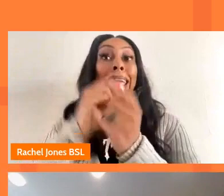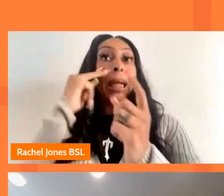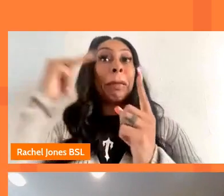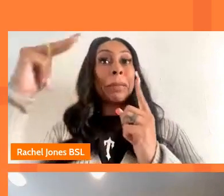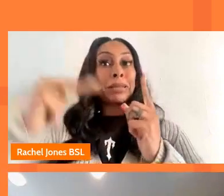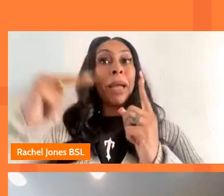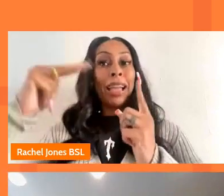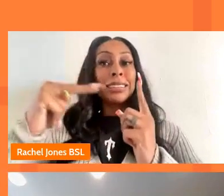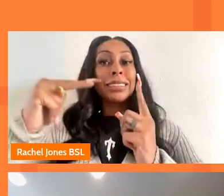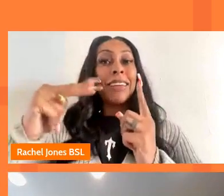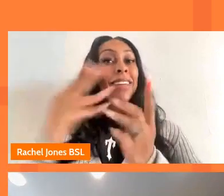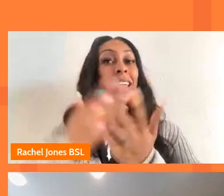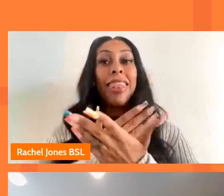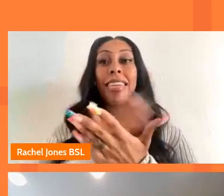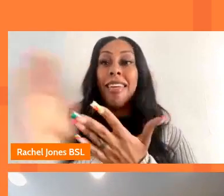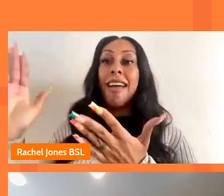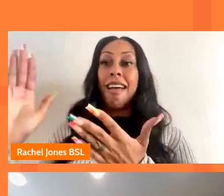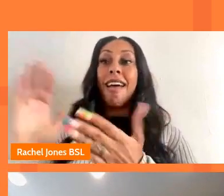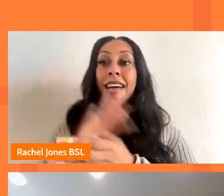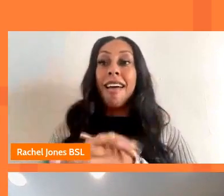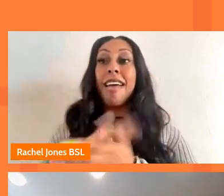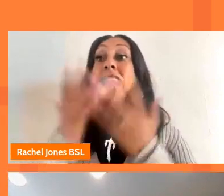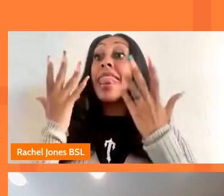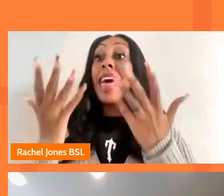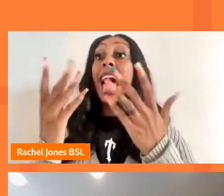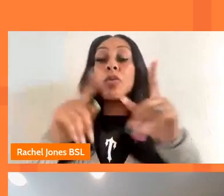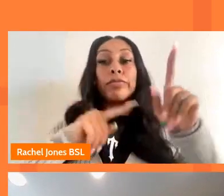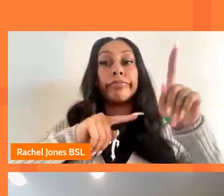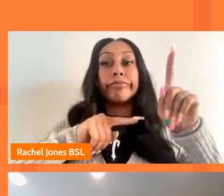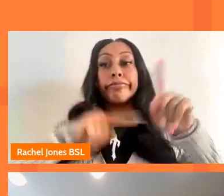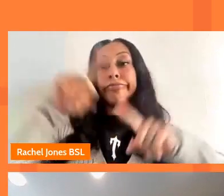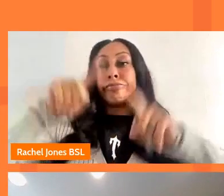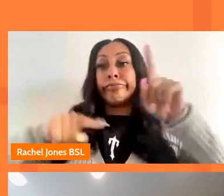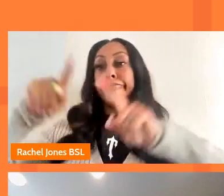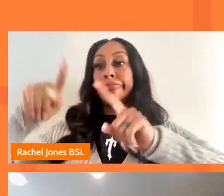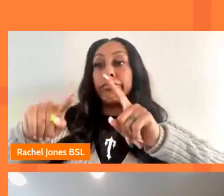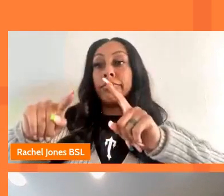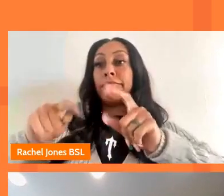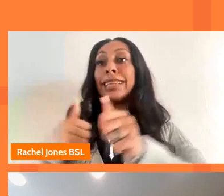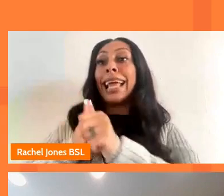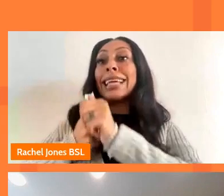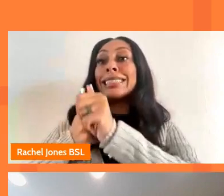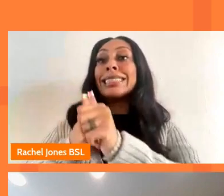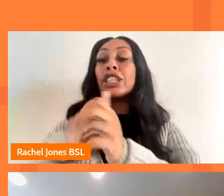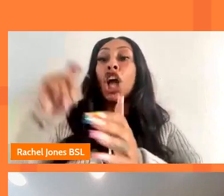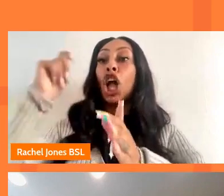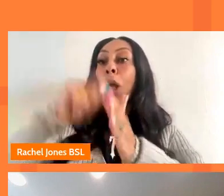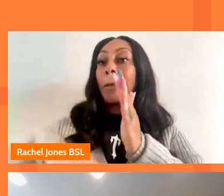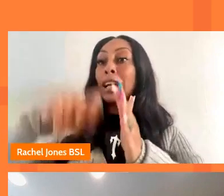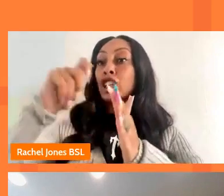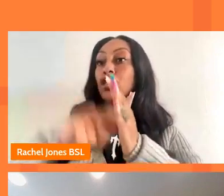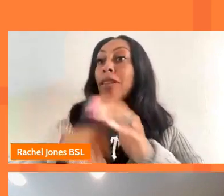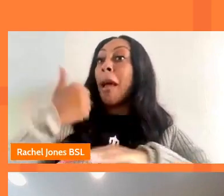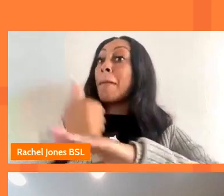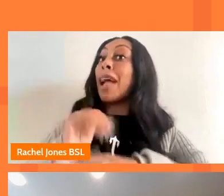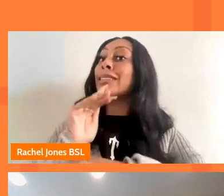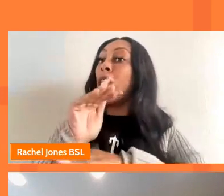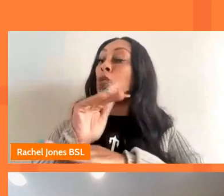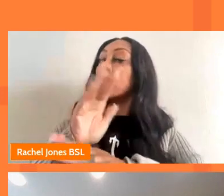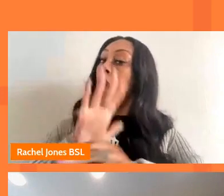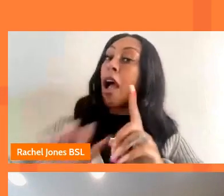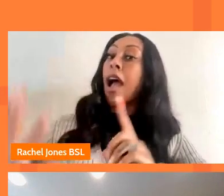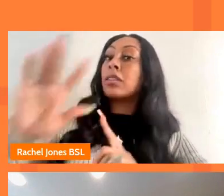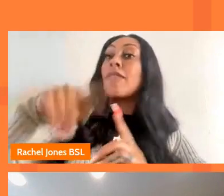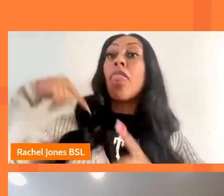i think that's really important there's now a range of assistant commissioners who are also based outside we've got our kind of